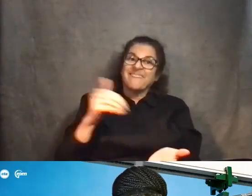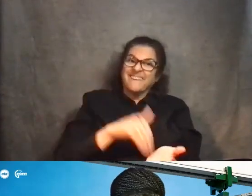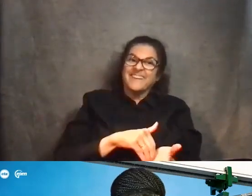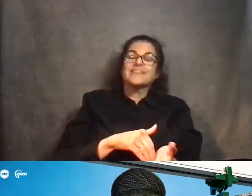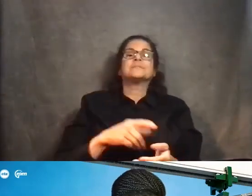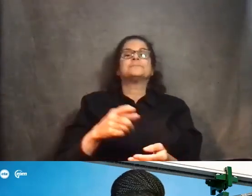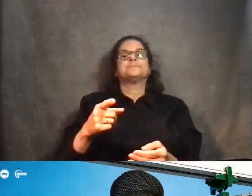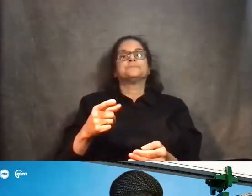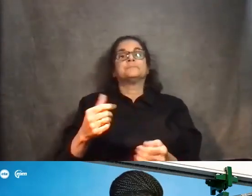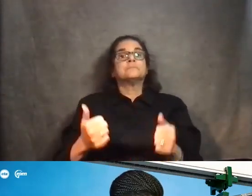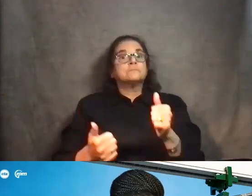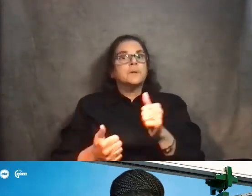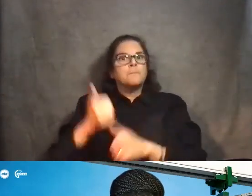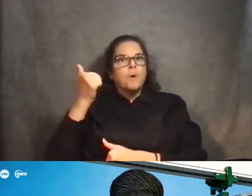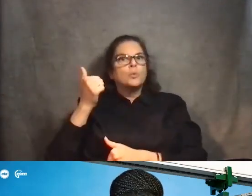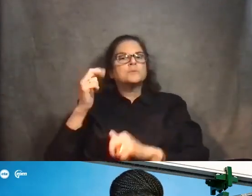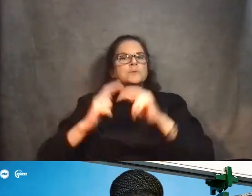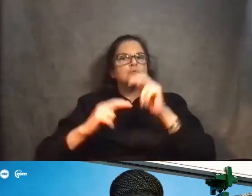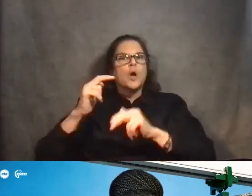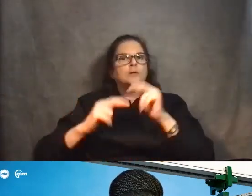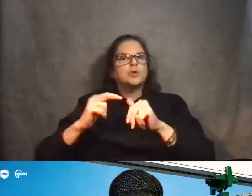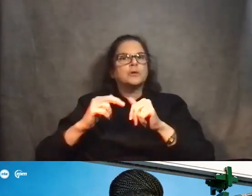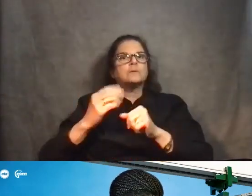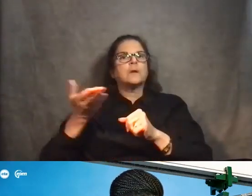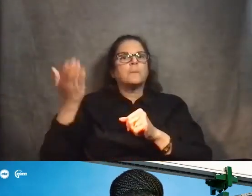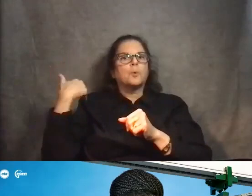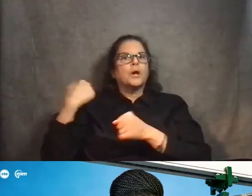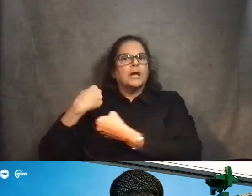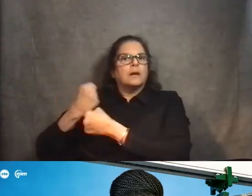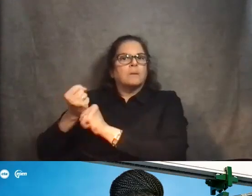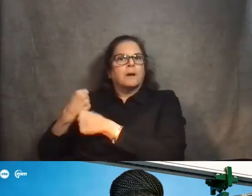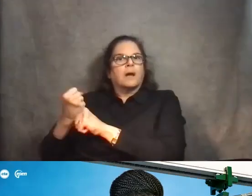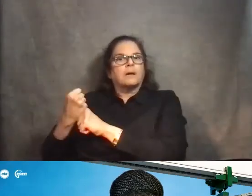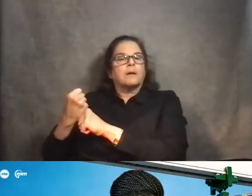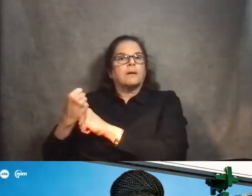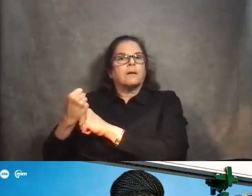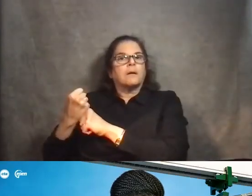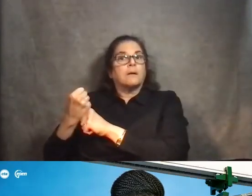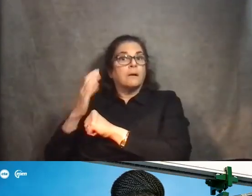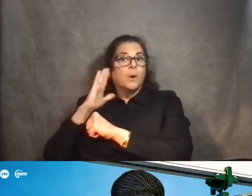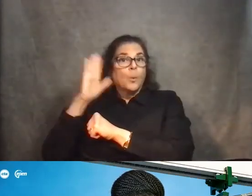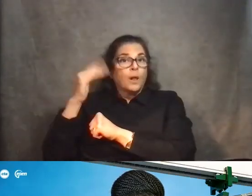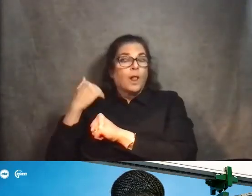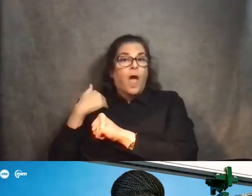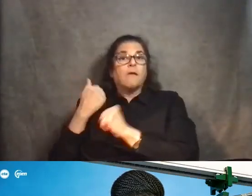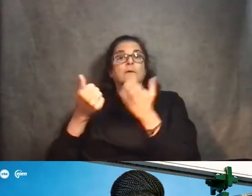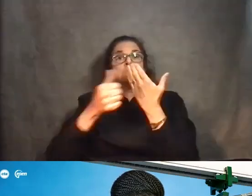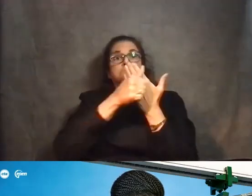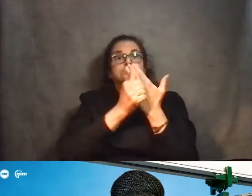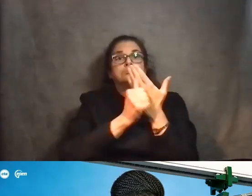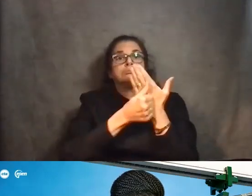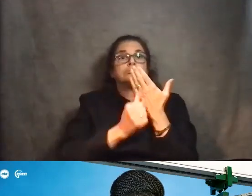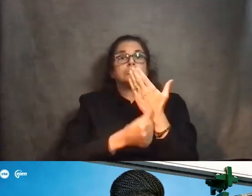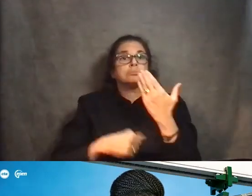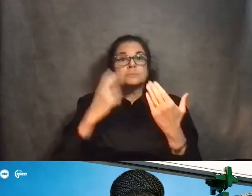is precast concrete construction, will there be any ornamental designs put in the formwork so that the new work looks